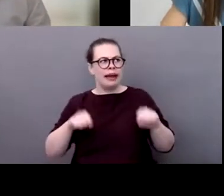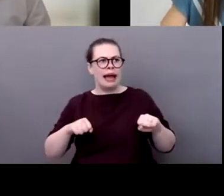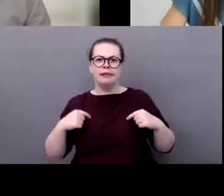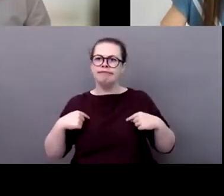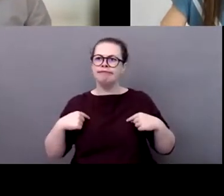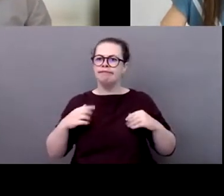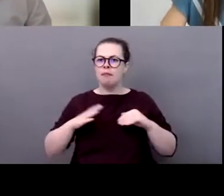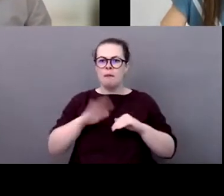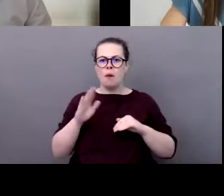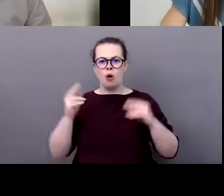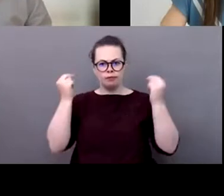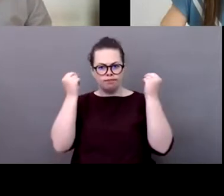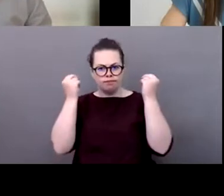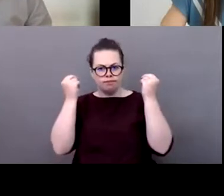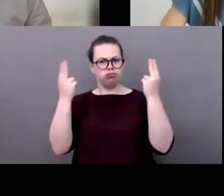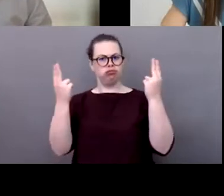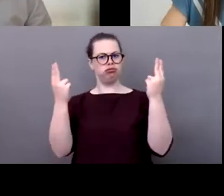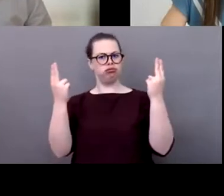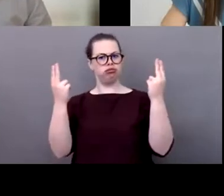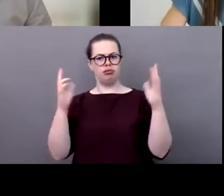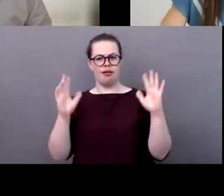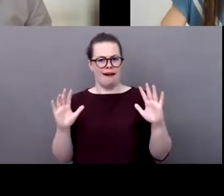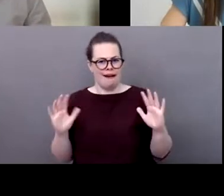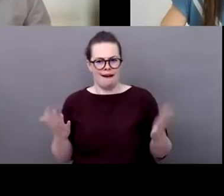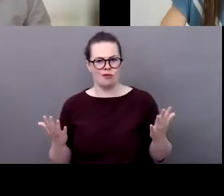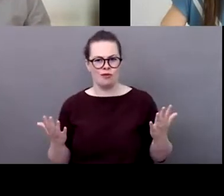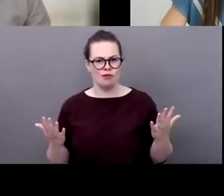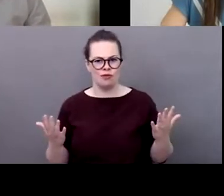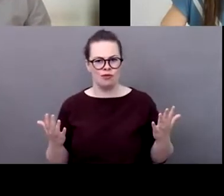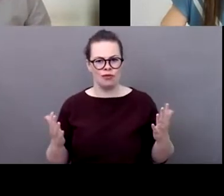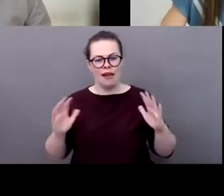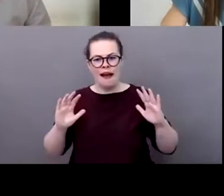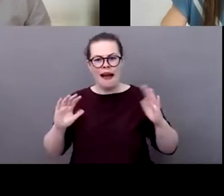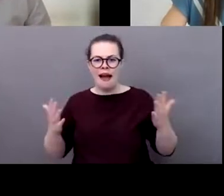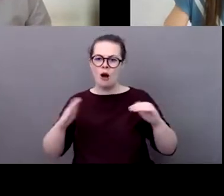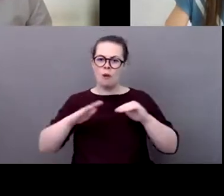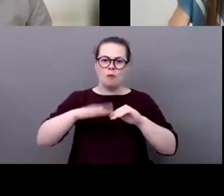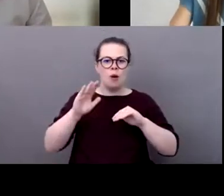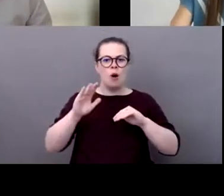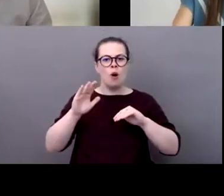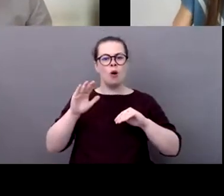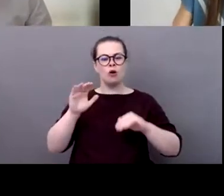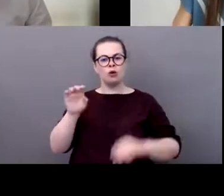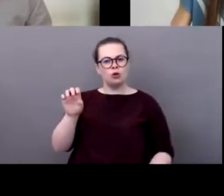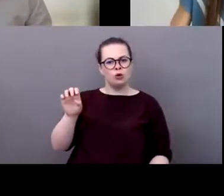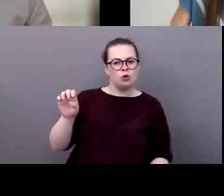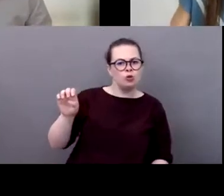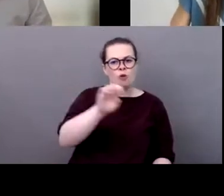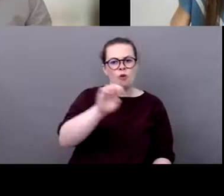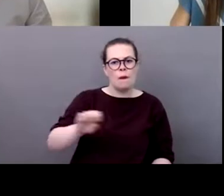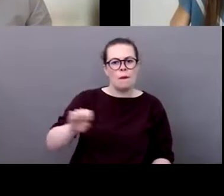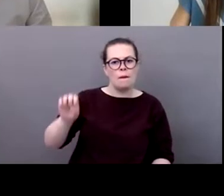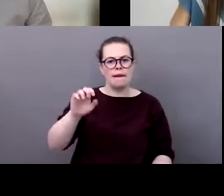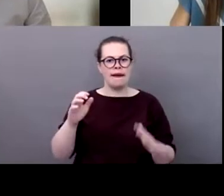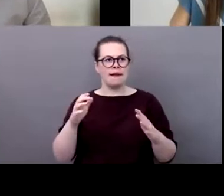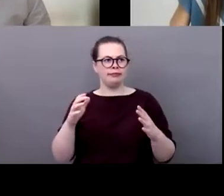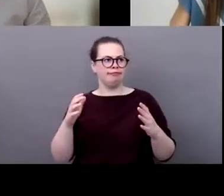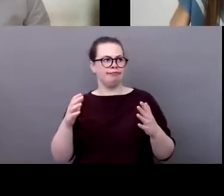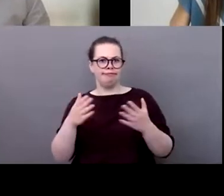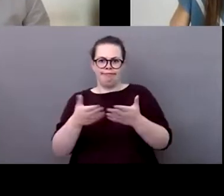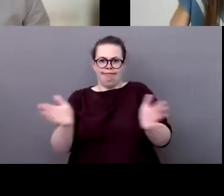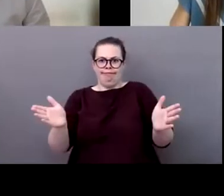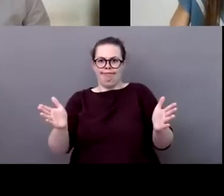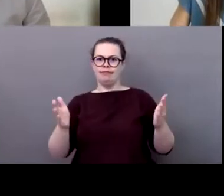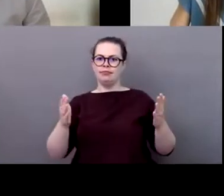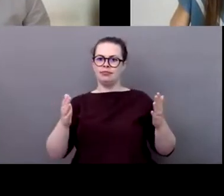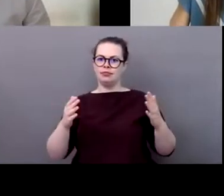role role example for for the european public to say well my sports club has these values i'm going to take those